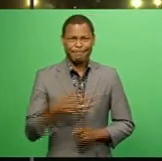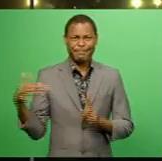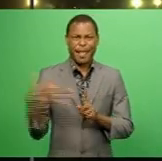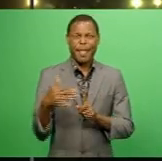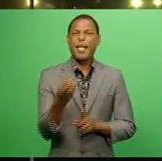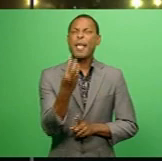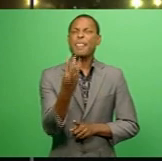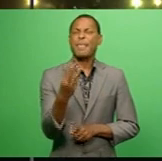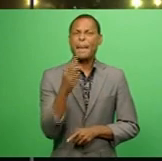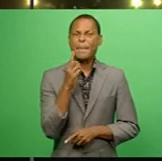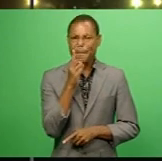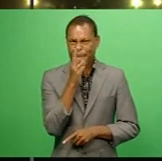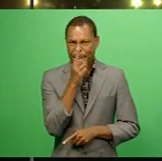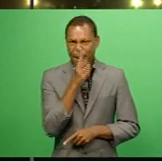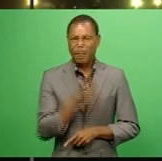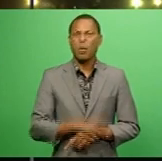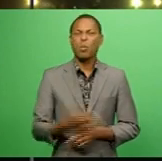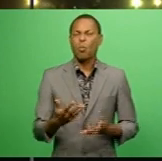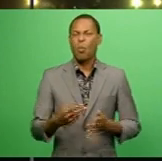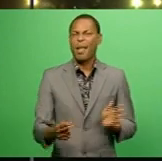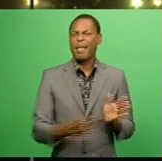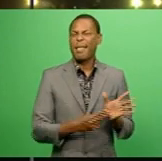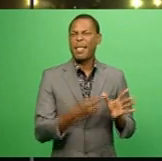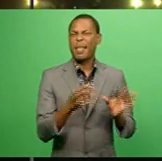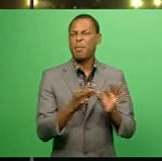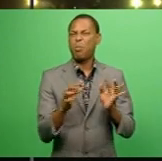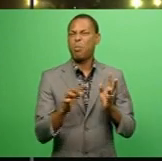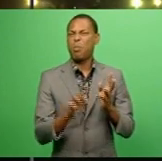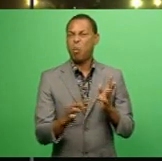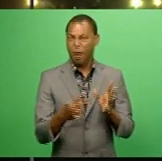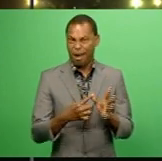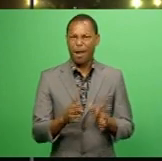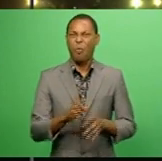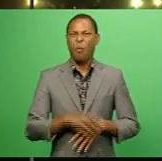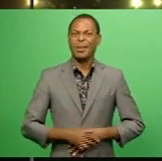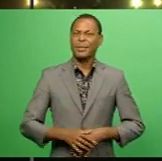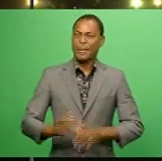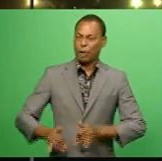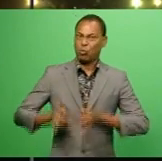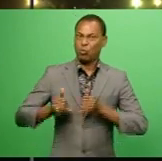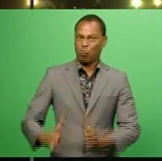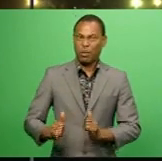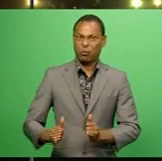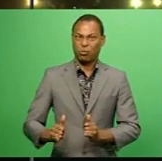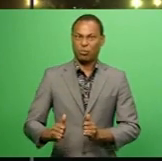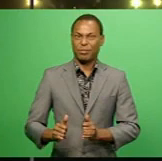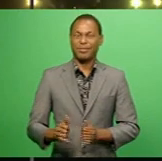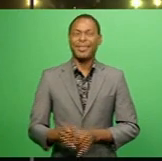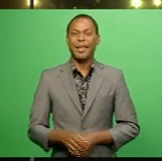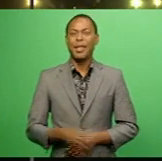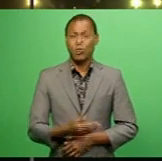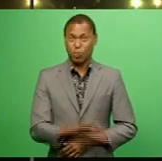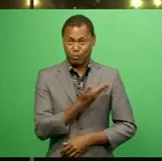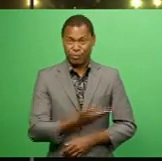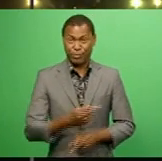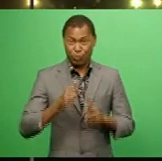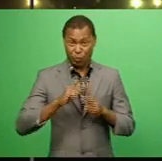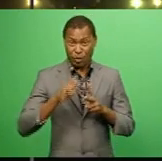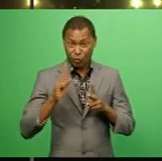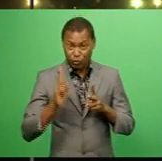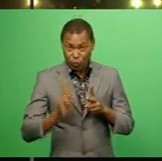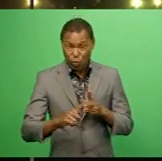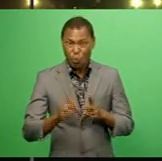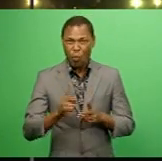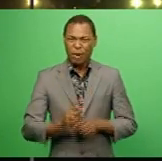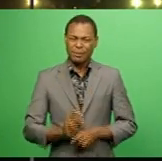at Mead Road Housing in Nambua earlier this year will take their plea on Monday. Tevita Mbandongo and Eroni Mbale appeared